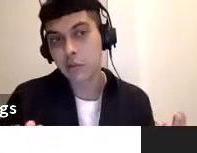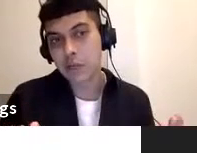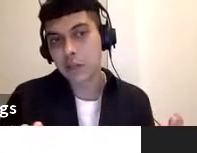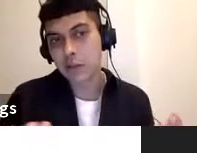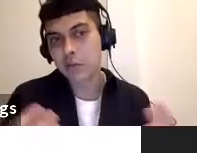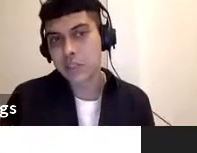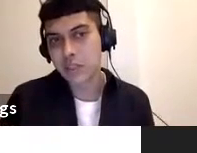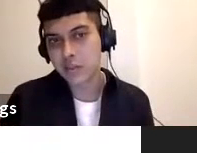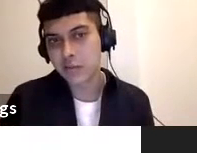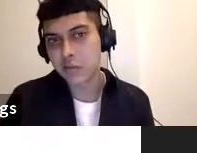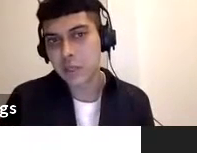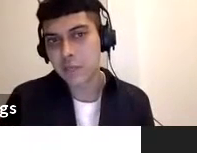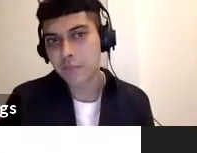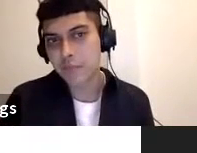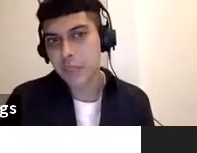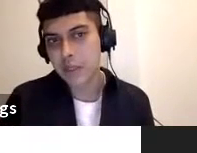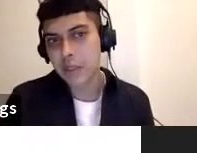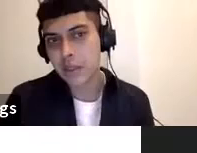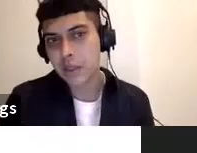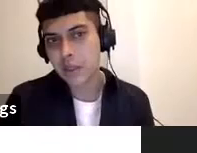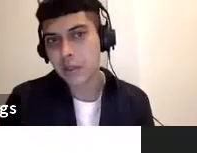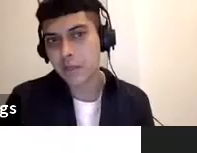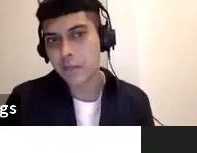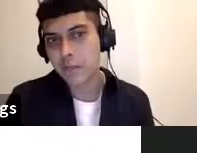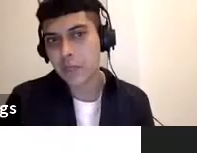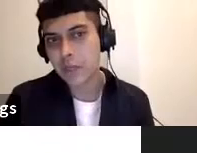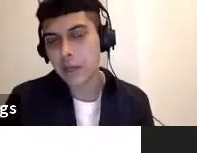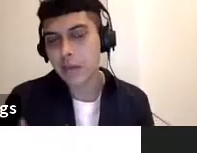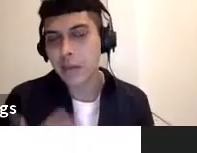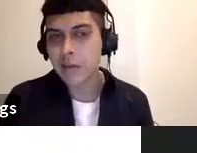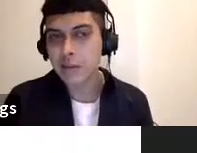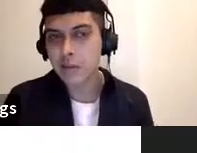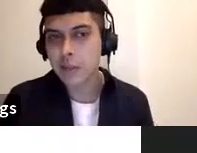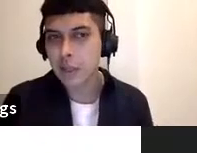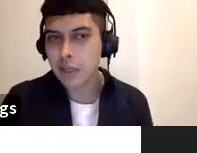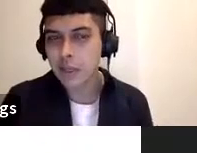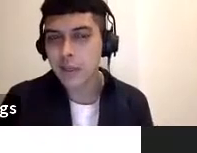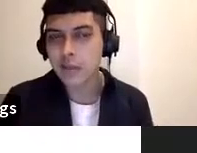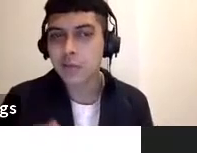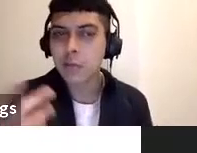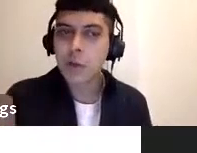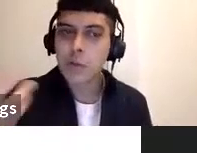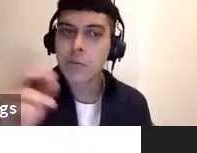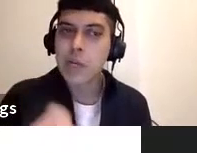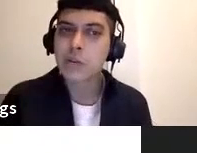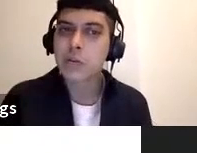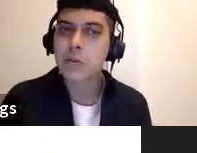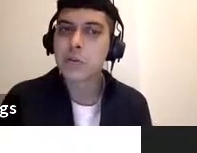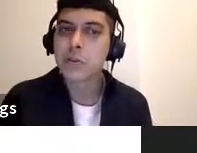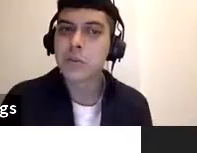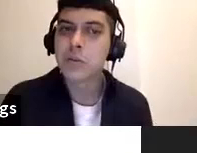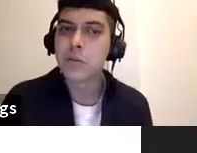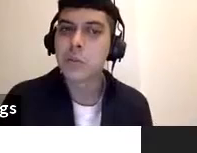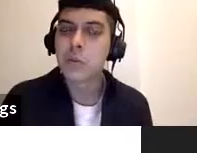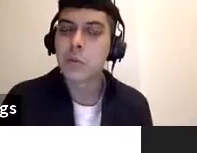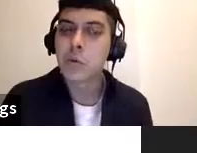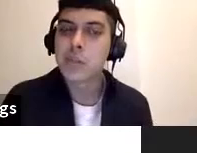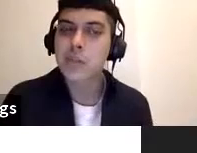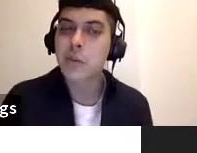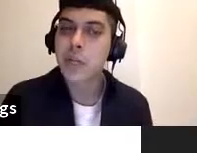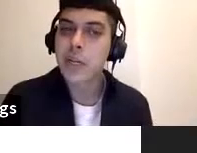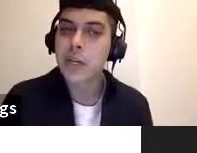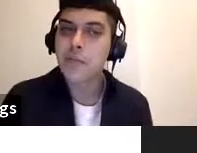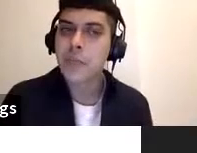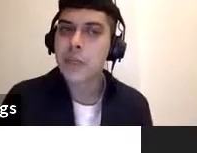an intertropical conversations with them um i think also uh coming back to to the